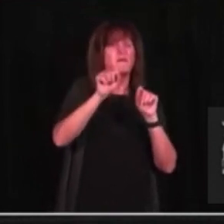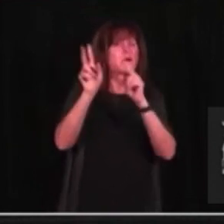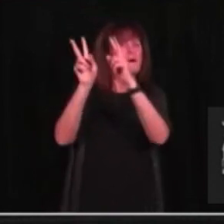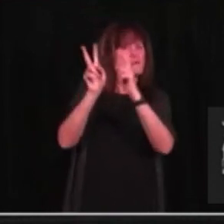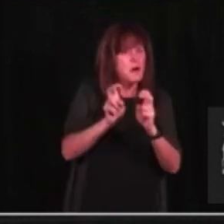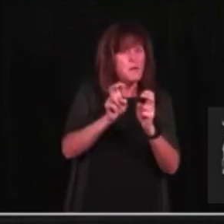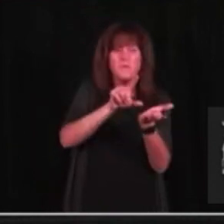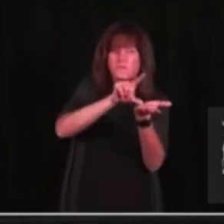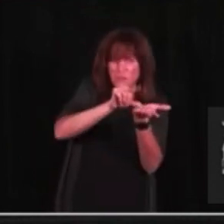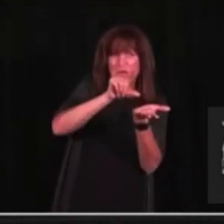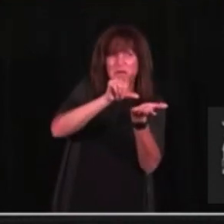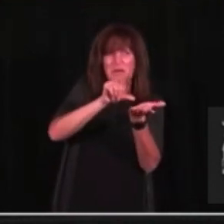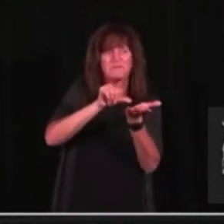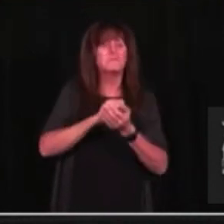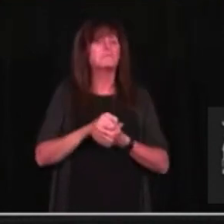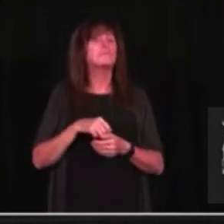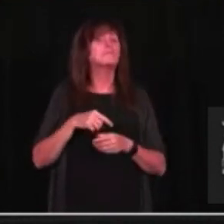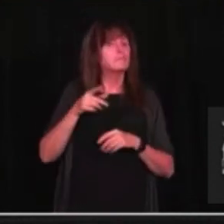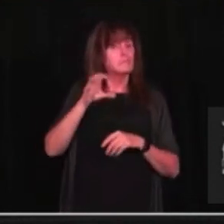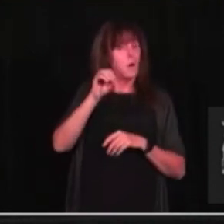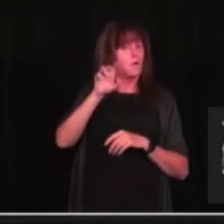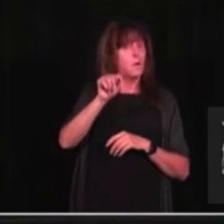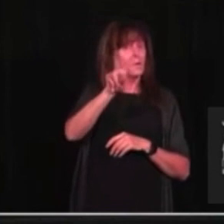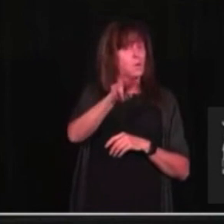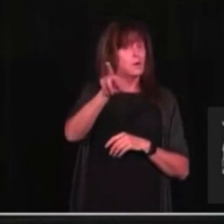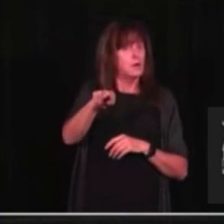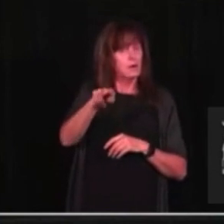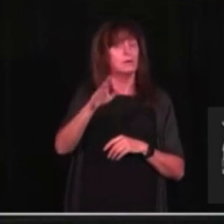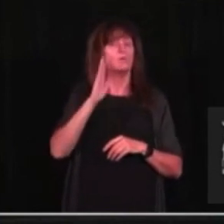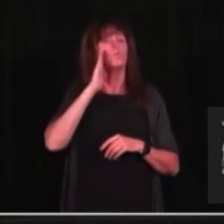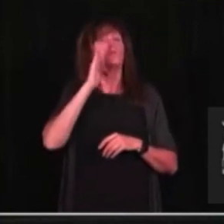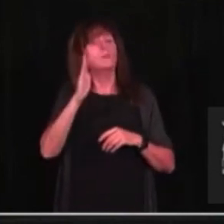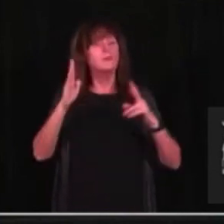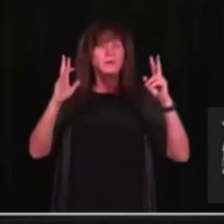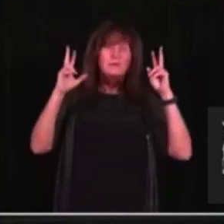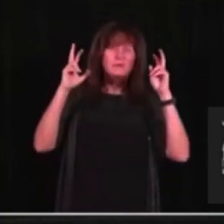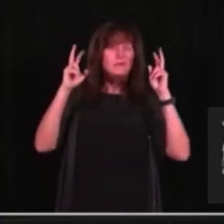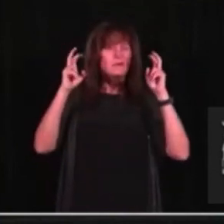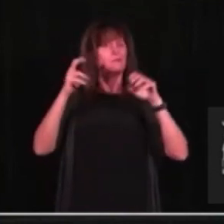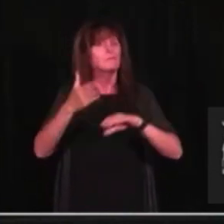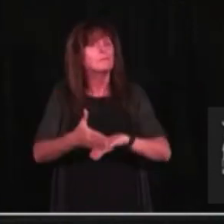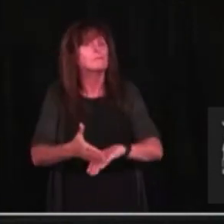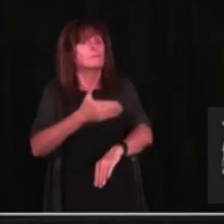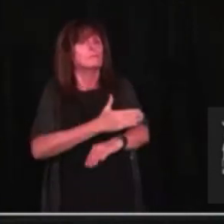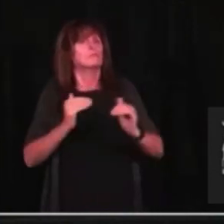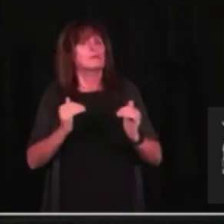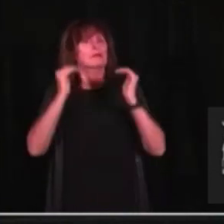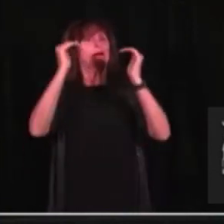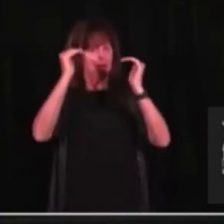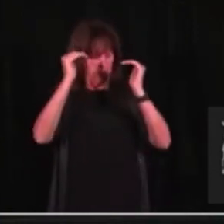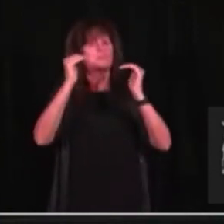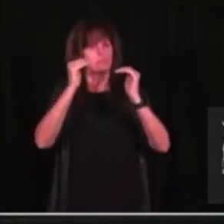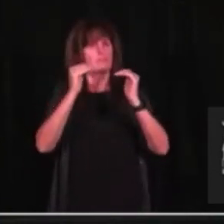October 22, we will introduce an enhanced vaccine The certificate with a unique QR code. This can be